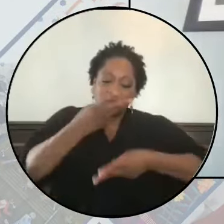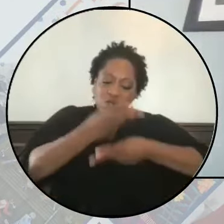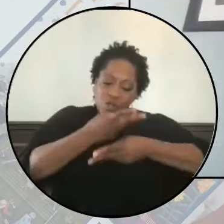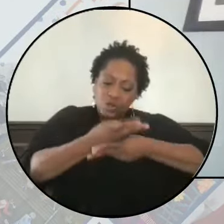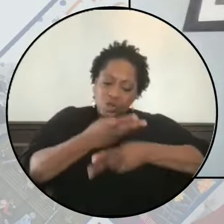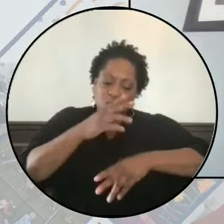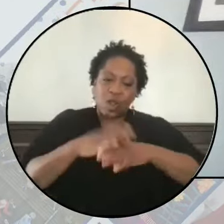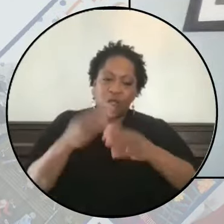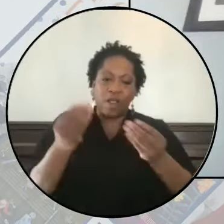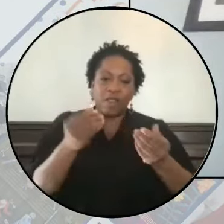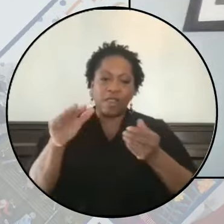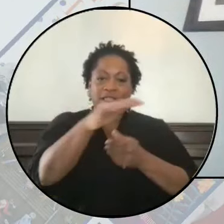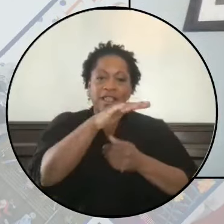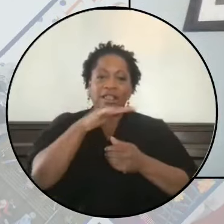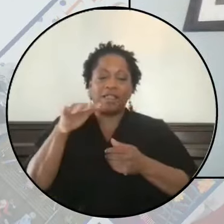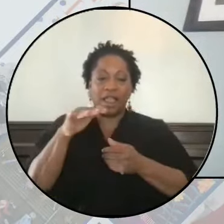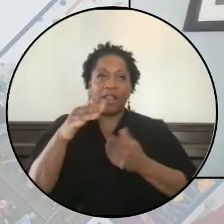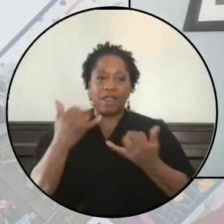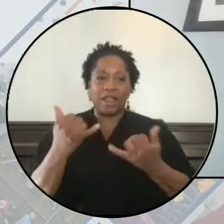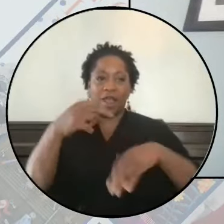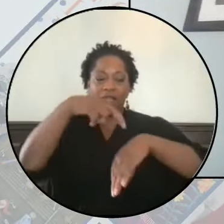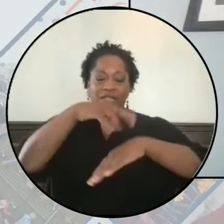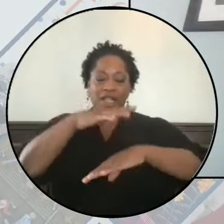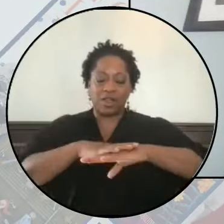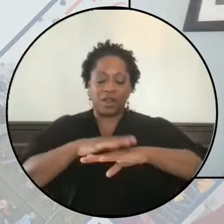of the land that I am currently on.